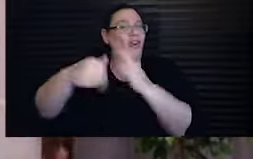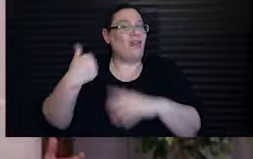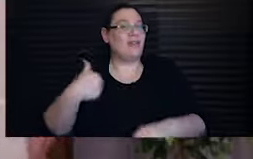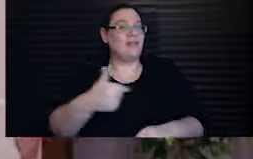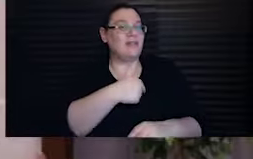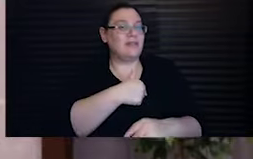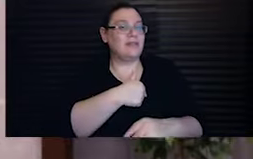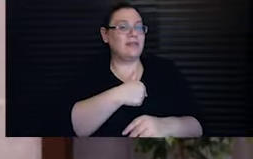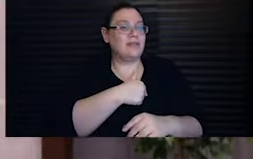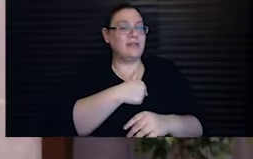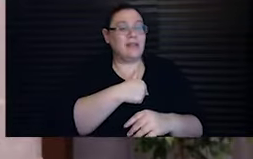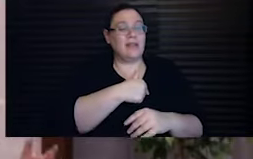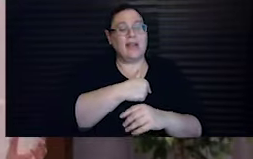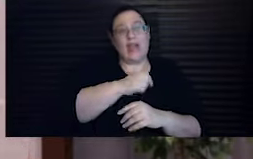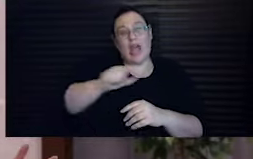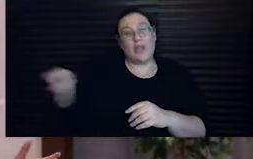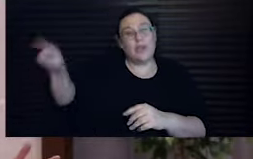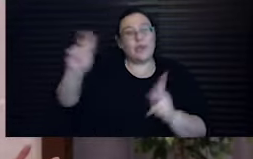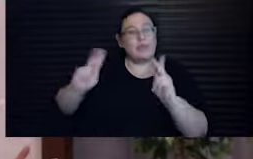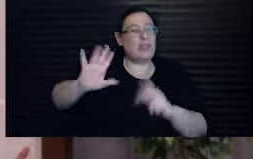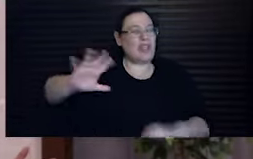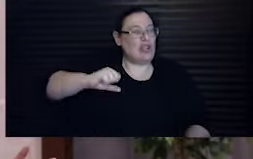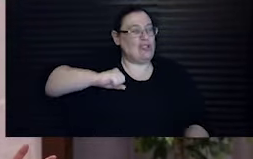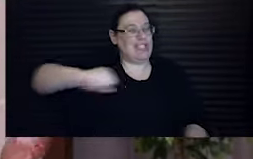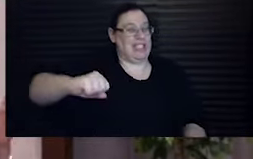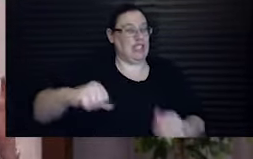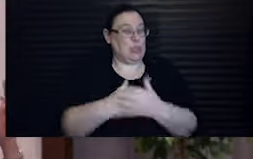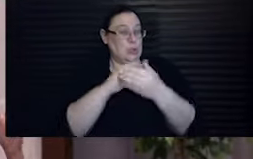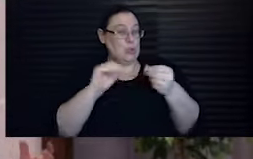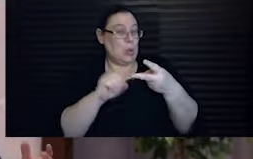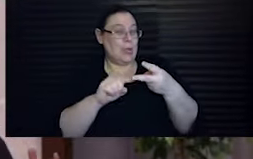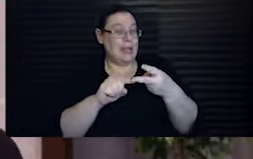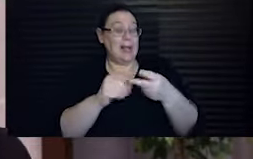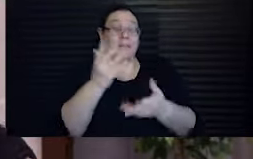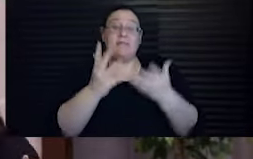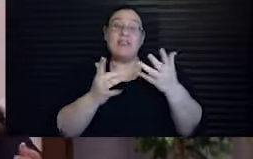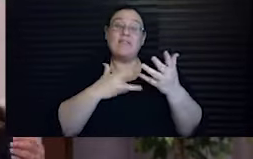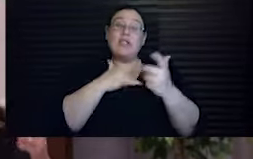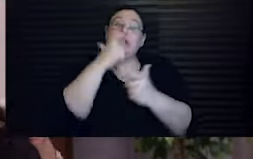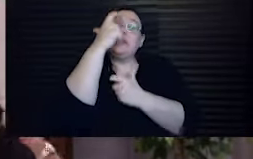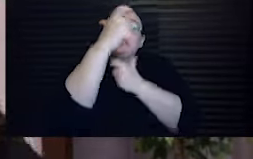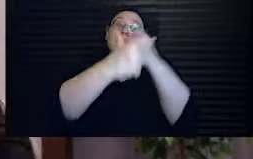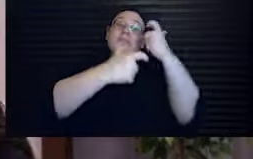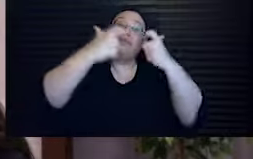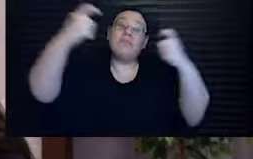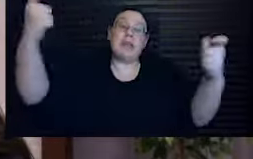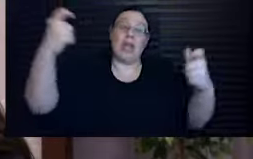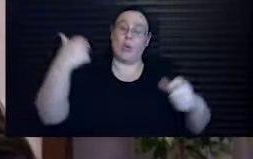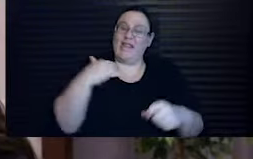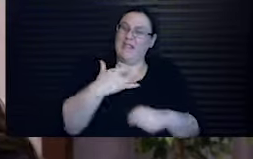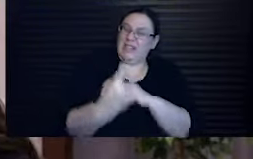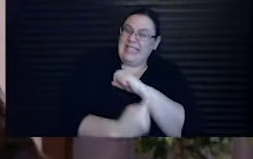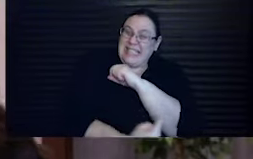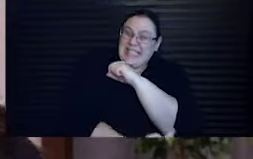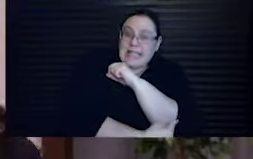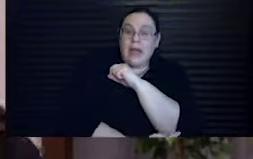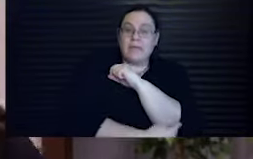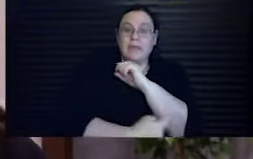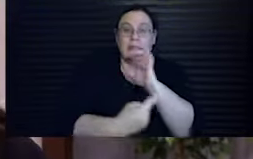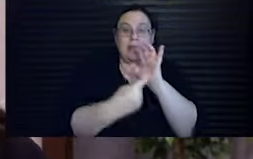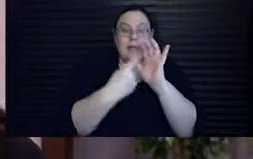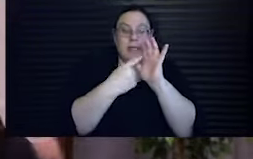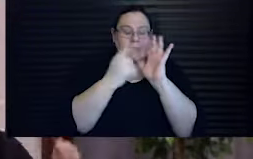of their resistance to this new story might be so great that we might be tempted at times